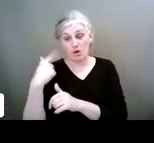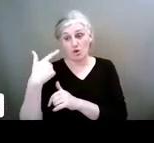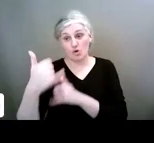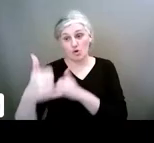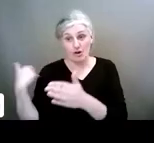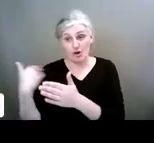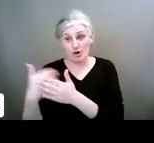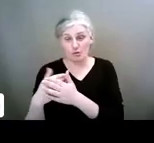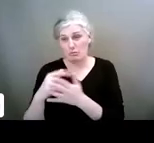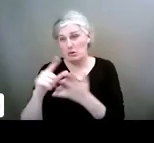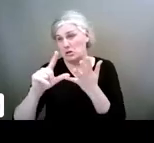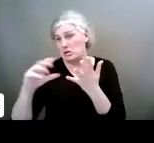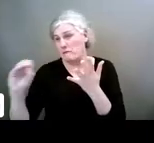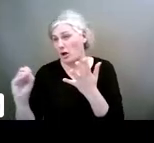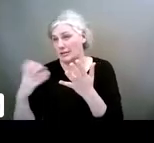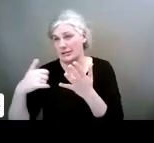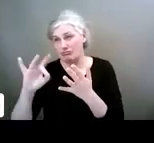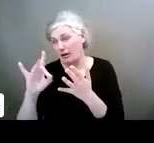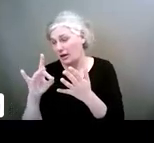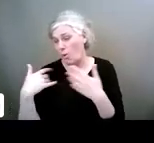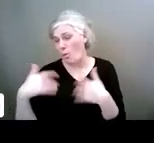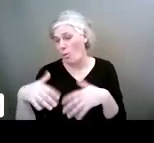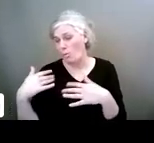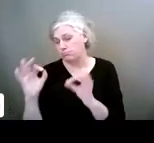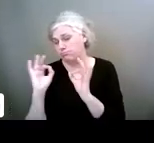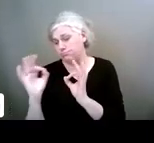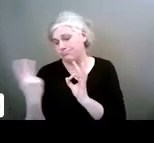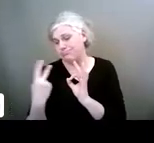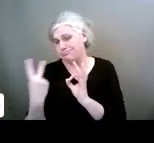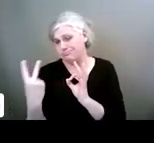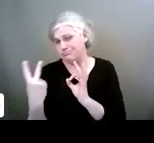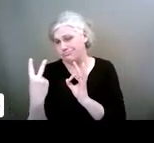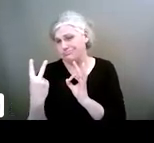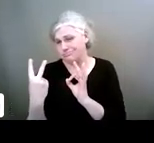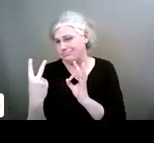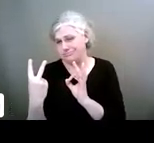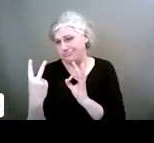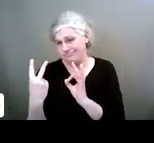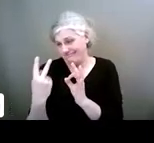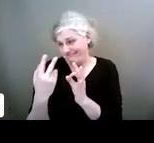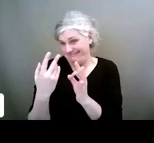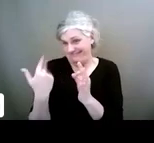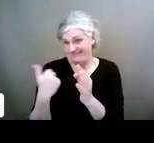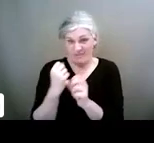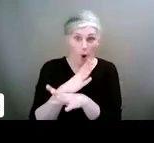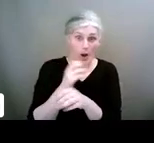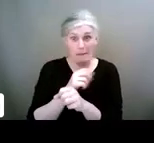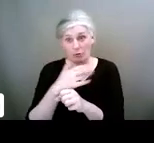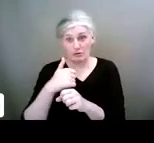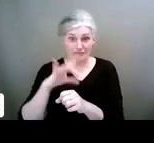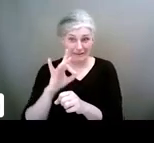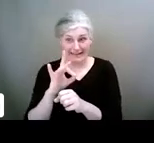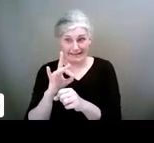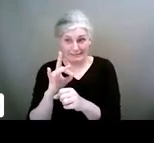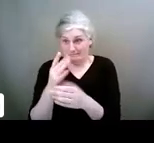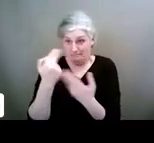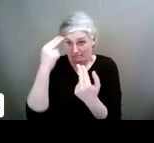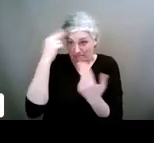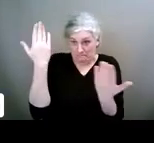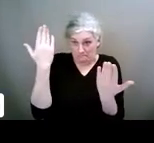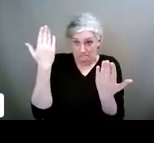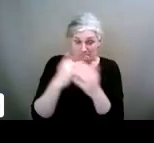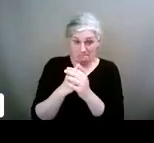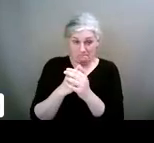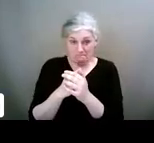then we have a 700 day streak. And we are like. It's, I don't know. It's all about the streak. I don't get it. I'd love if they